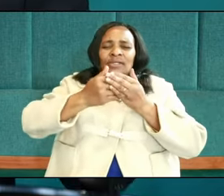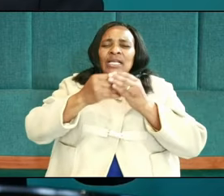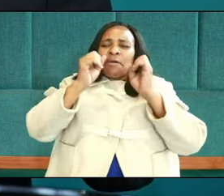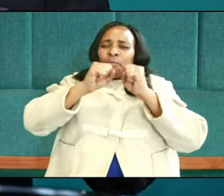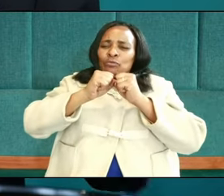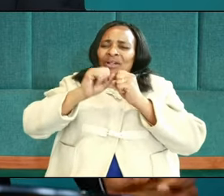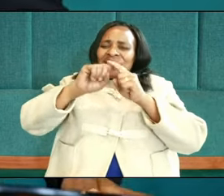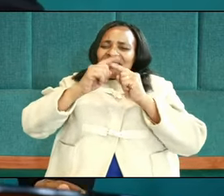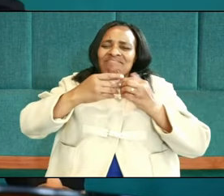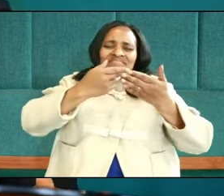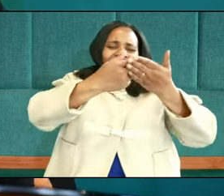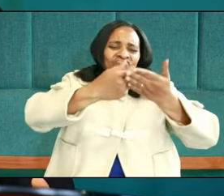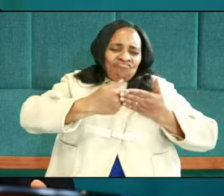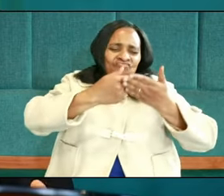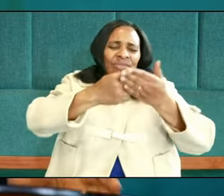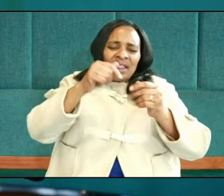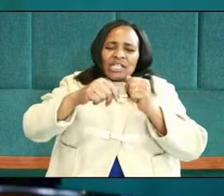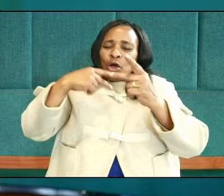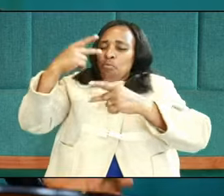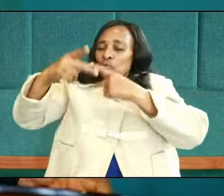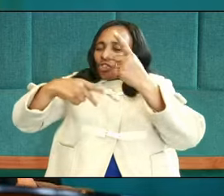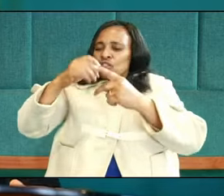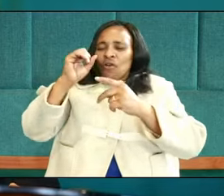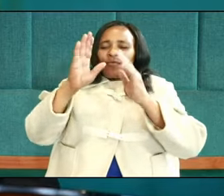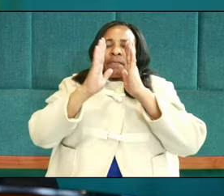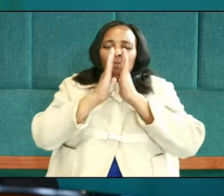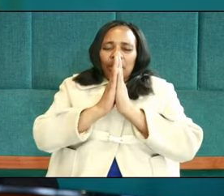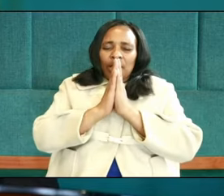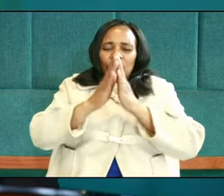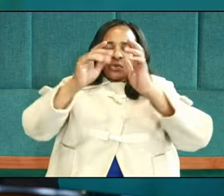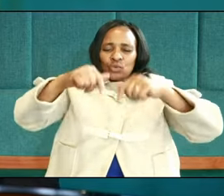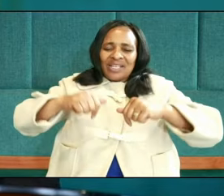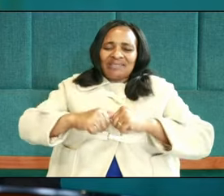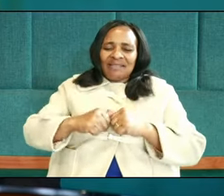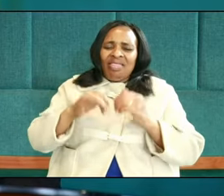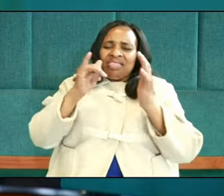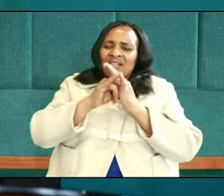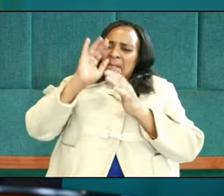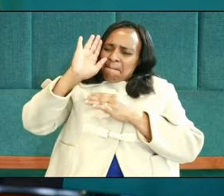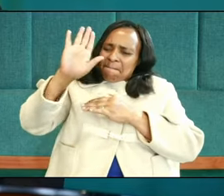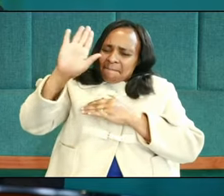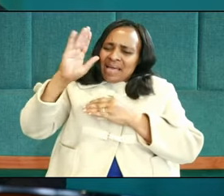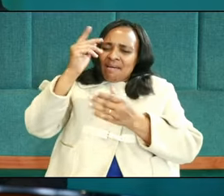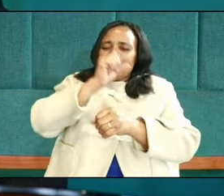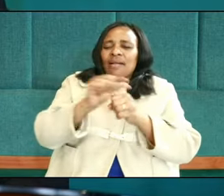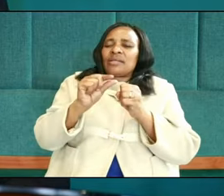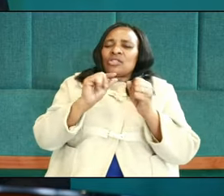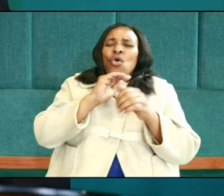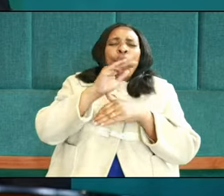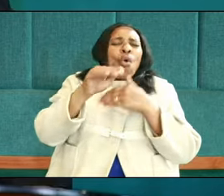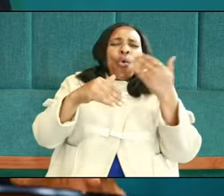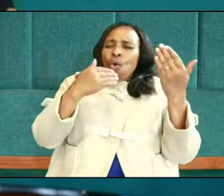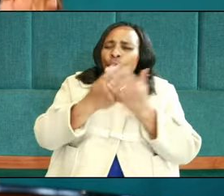engage in this process of praying today, so that by your grace, we will alter